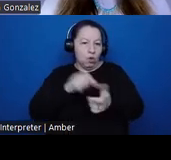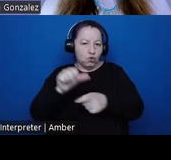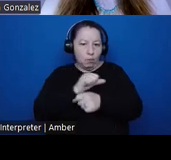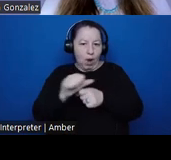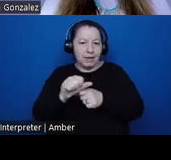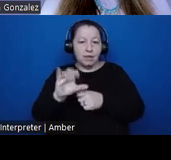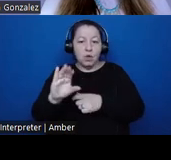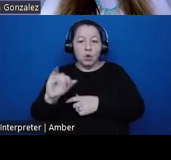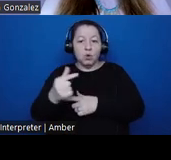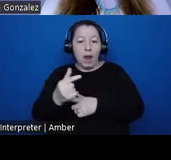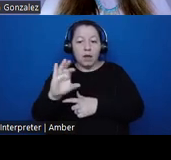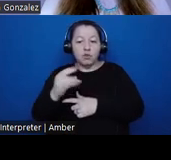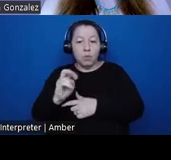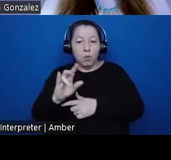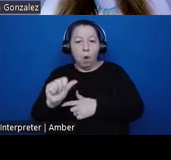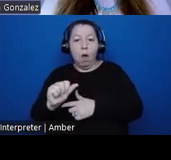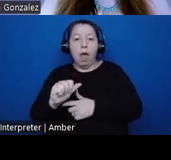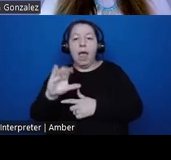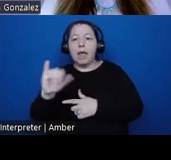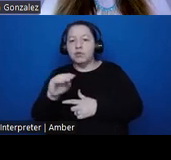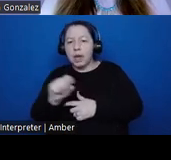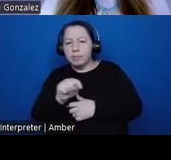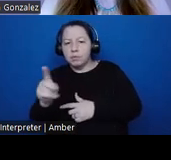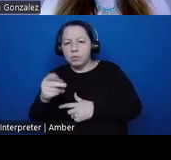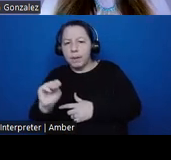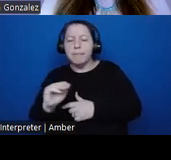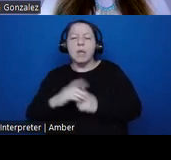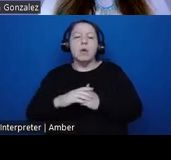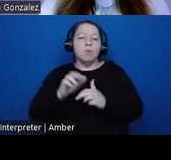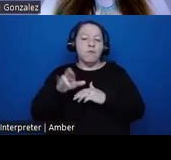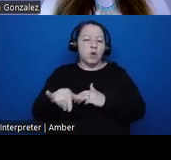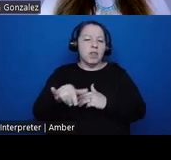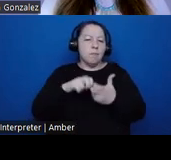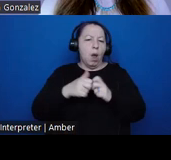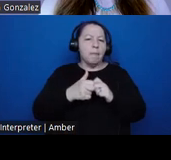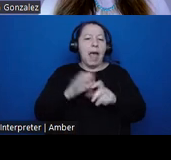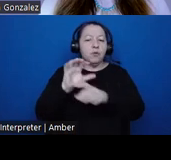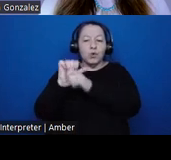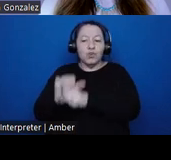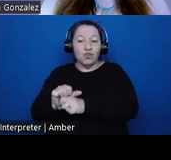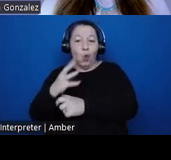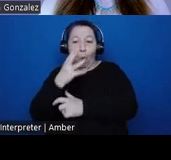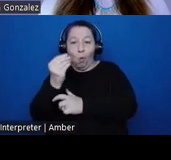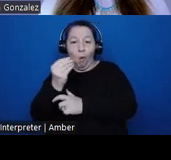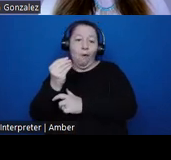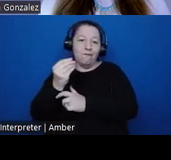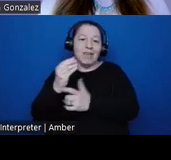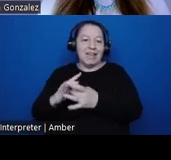and James Quinn refer to this as the problem of quote, the traditional wolf and collaborative sheep's clothing, unquote.